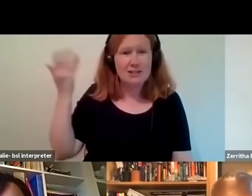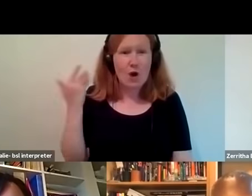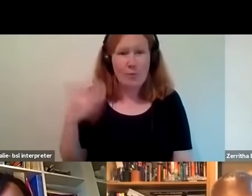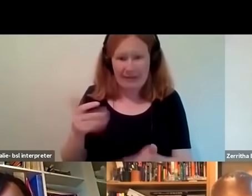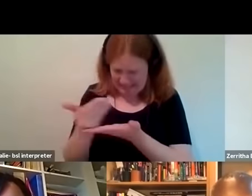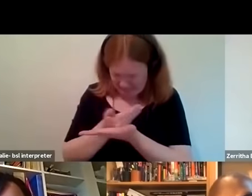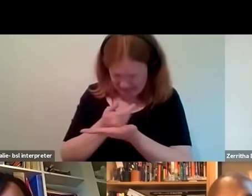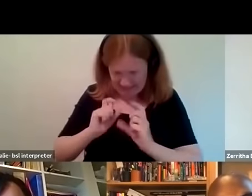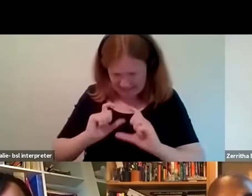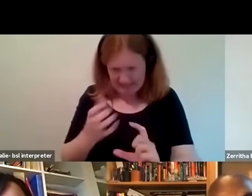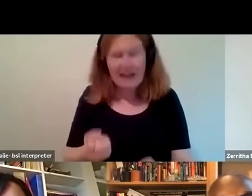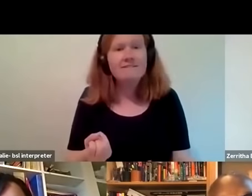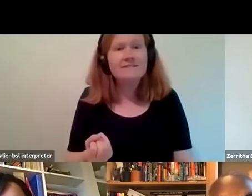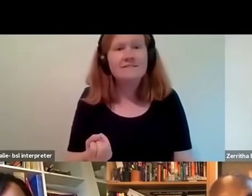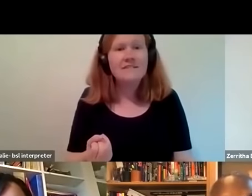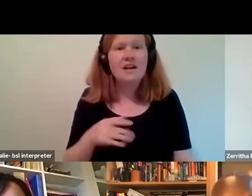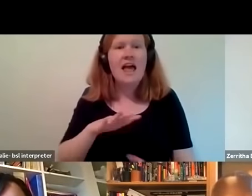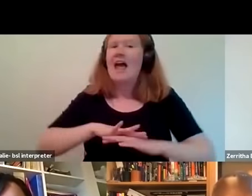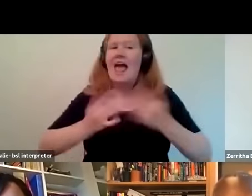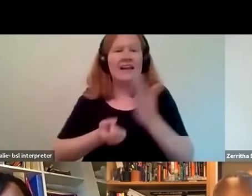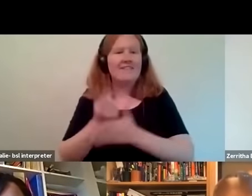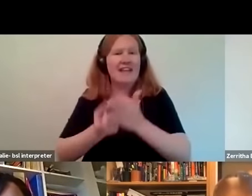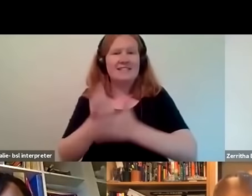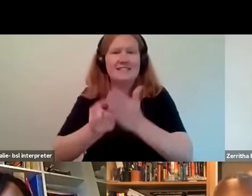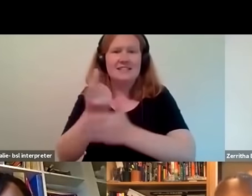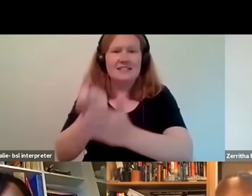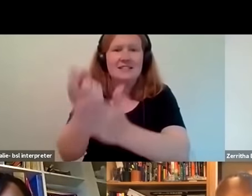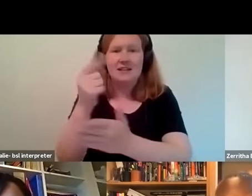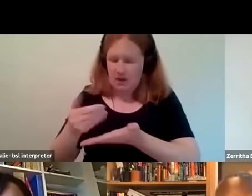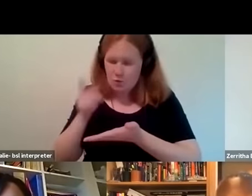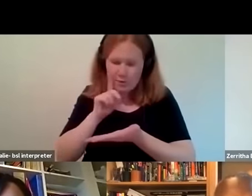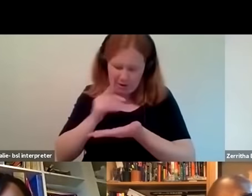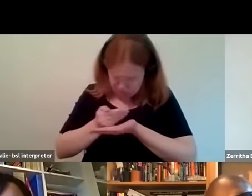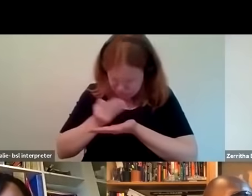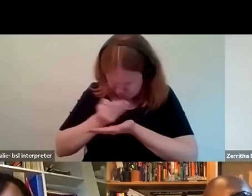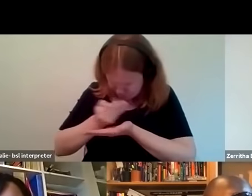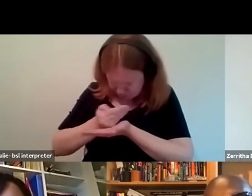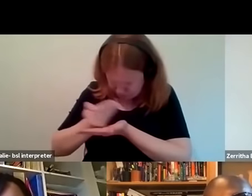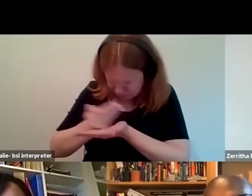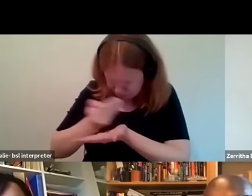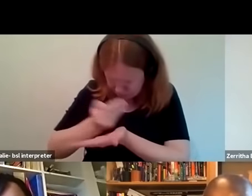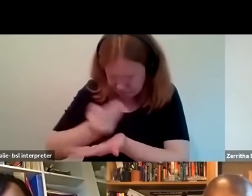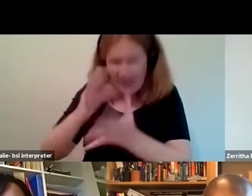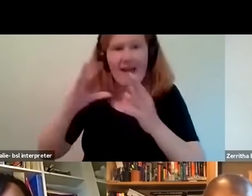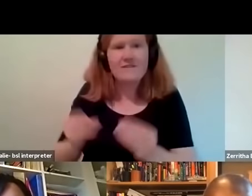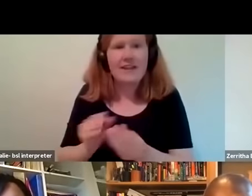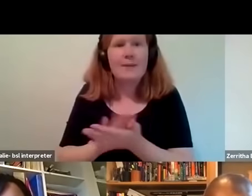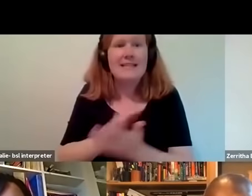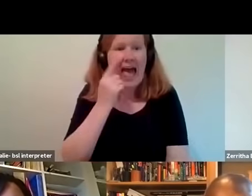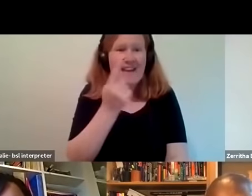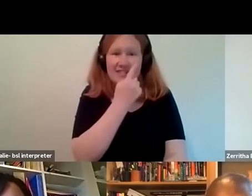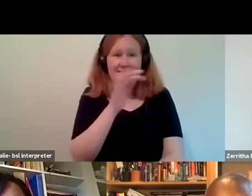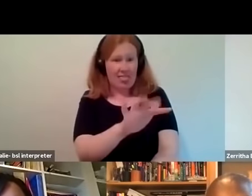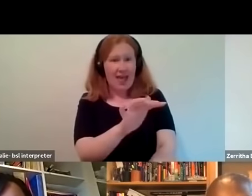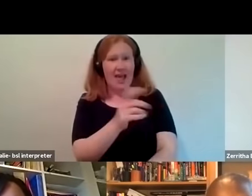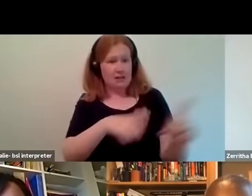uh events that she went to so the point here is the evidence is there it's in the community um